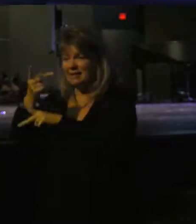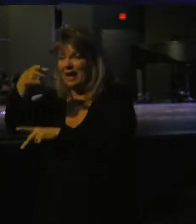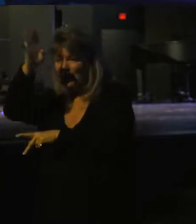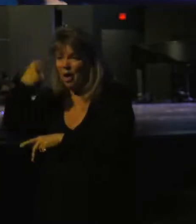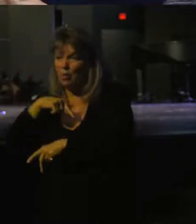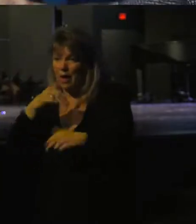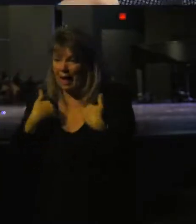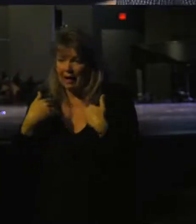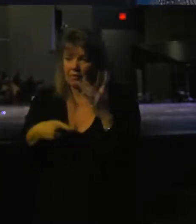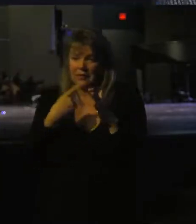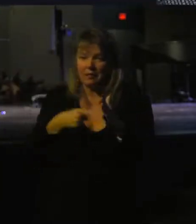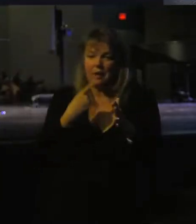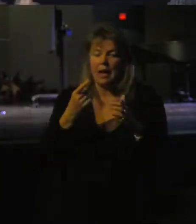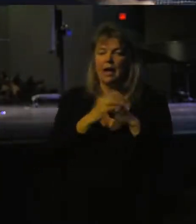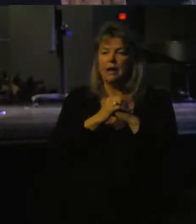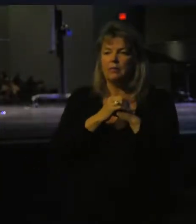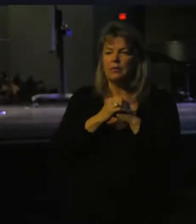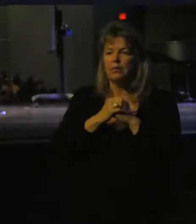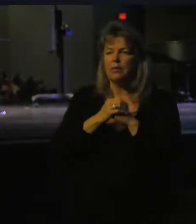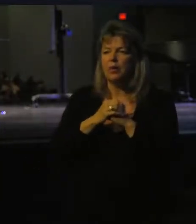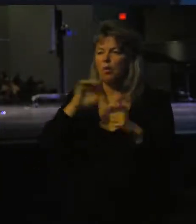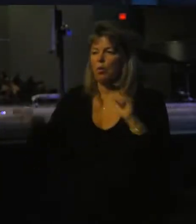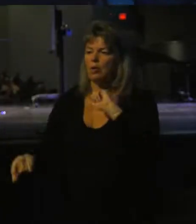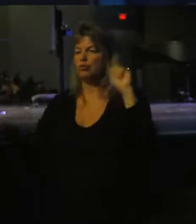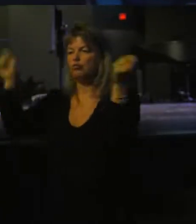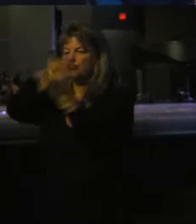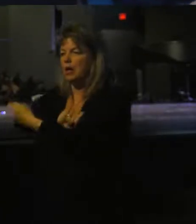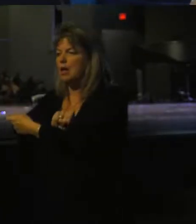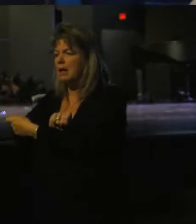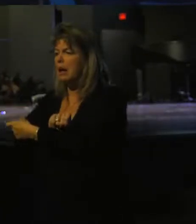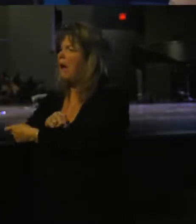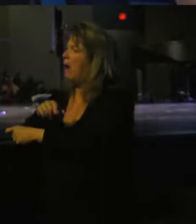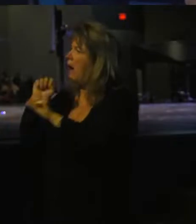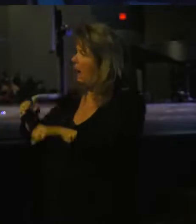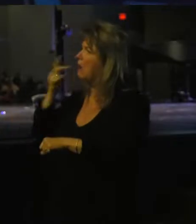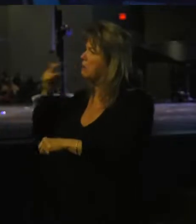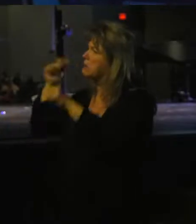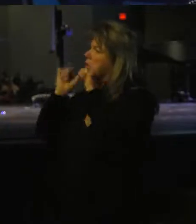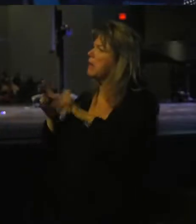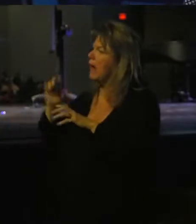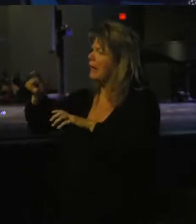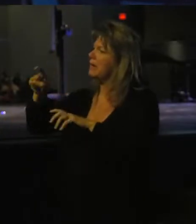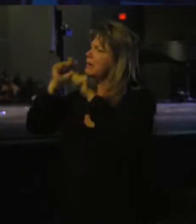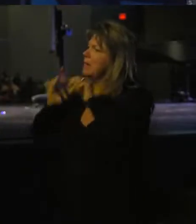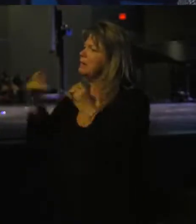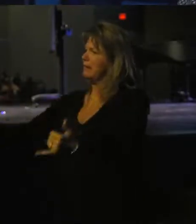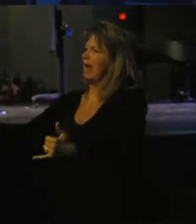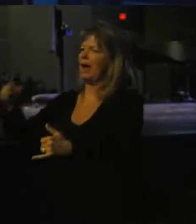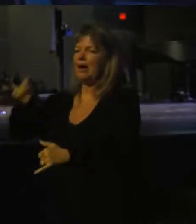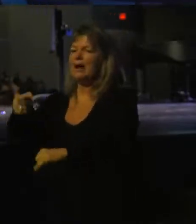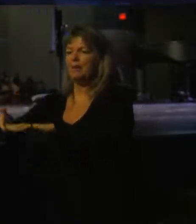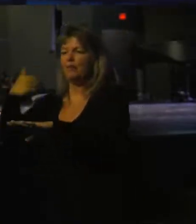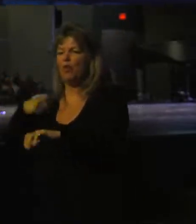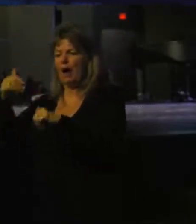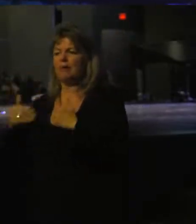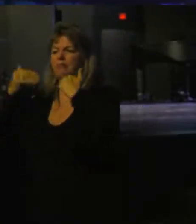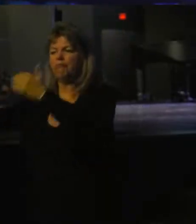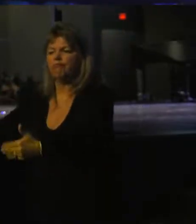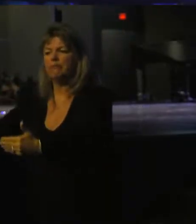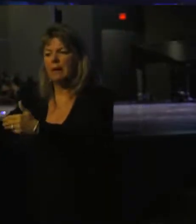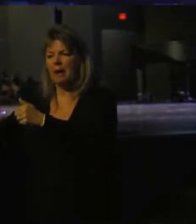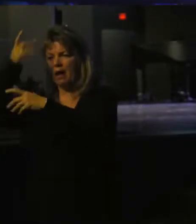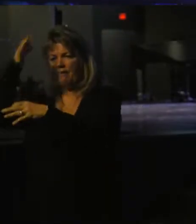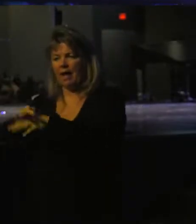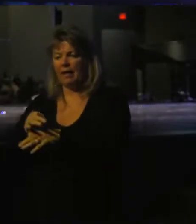have. Sometimes we'll flip it around. We'll change up the order. We'll be like, well, I just need the blessing now. I need it before I can step out on faith.